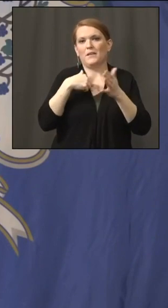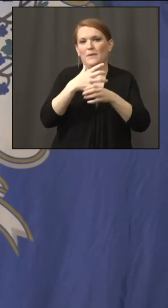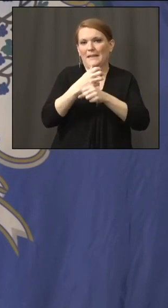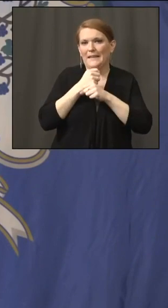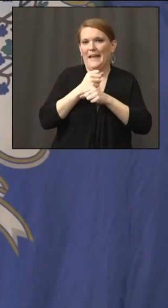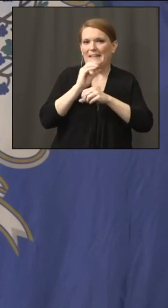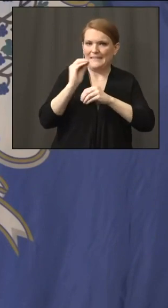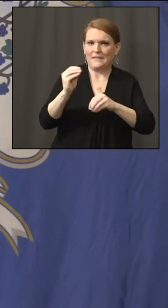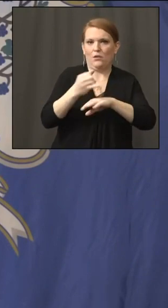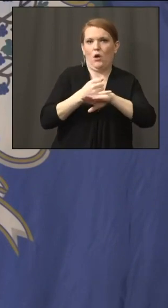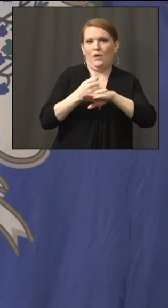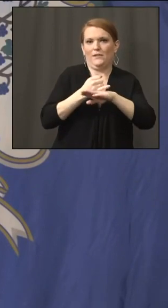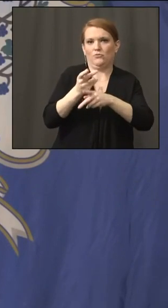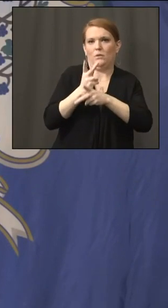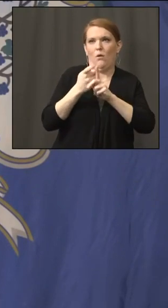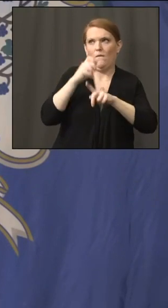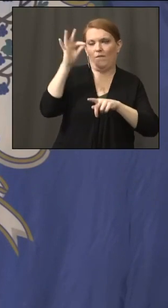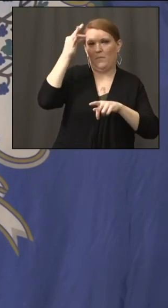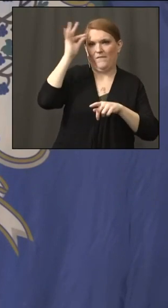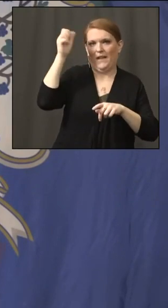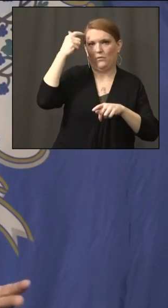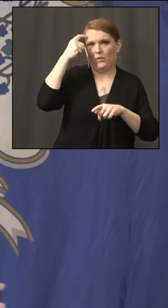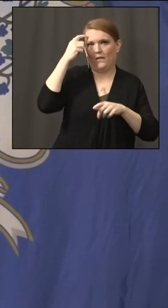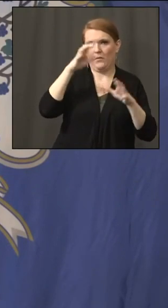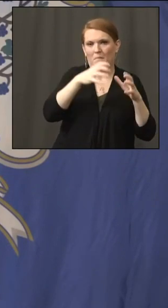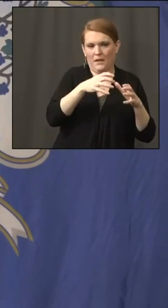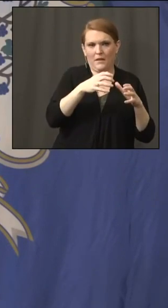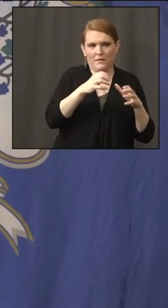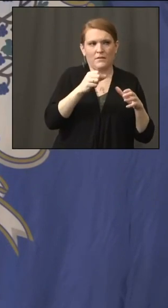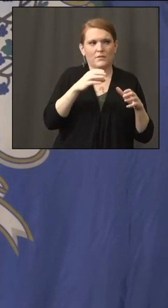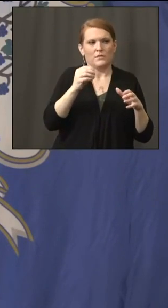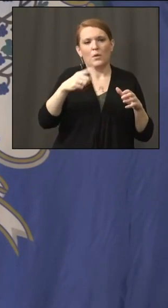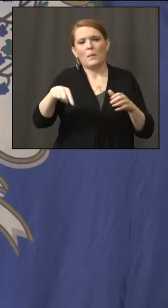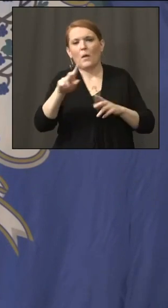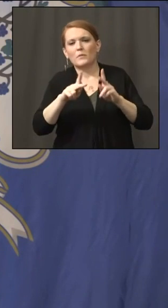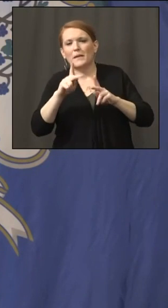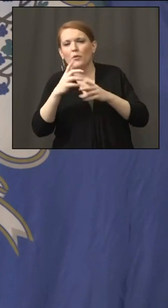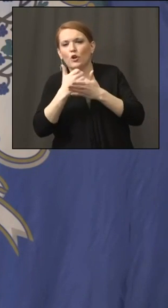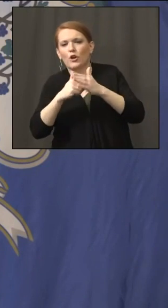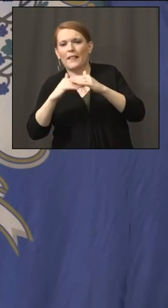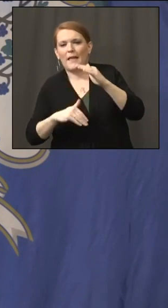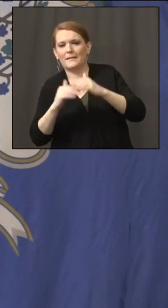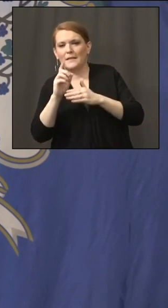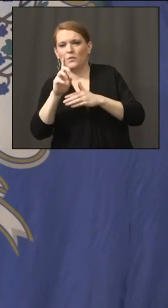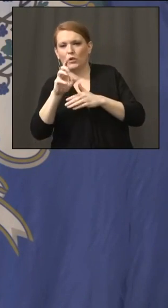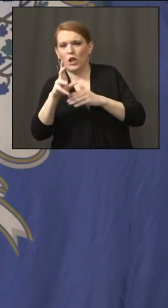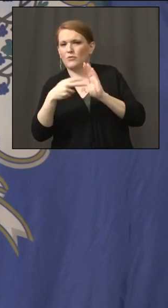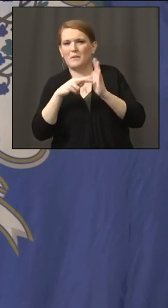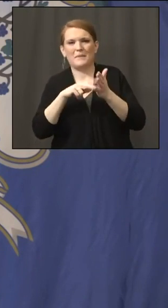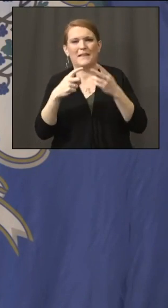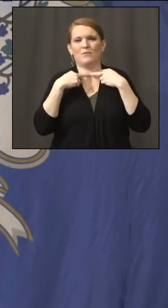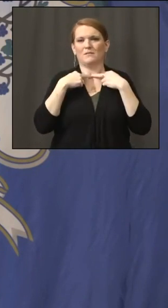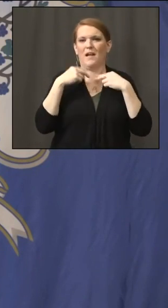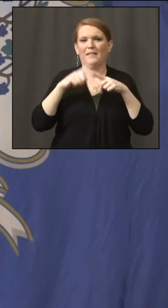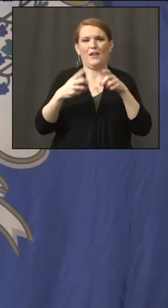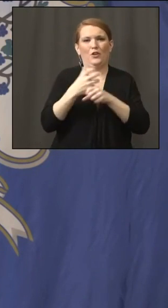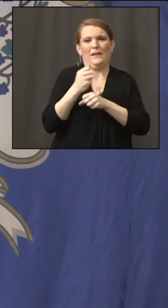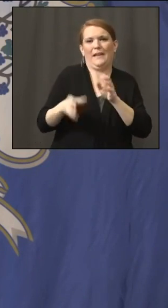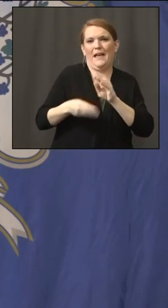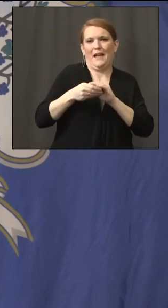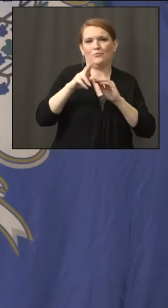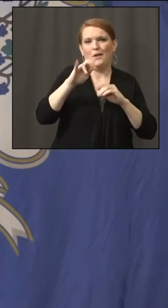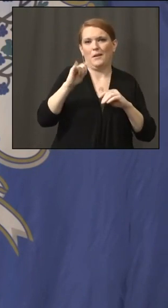These are a lot of folks who are earning just a little bit less than $100, so they were frozen out of the unemployment benefits, and they're really in need.